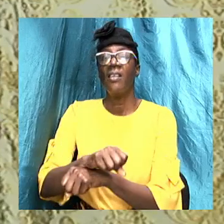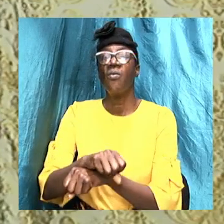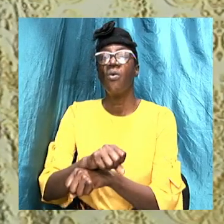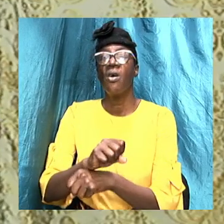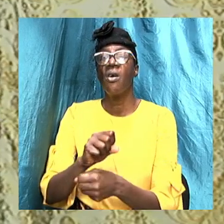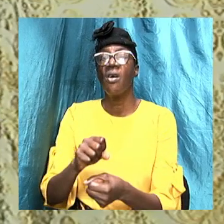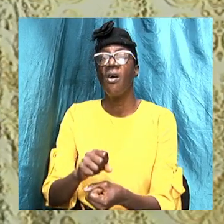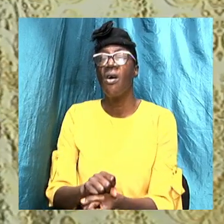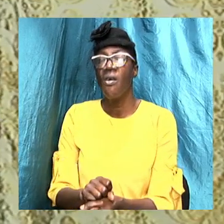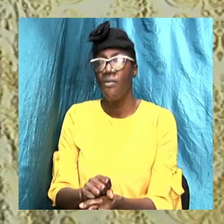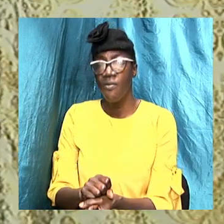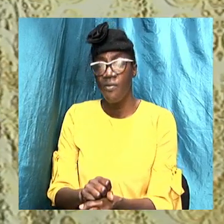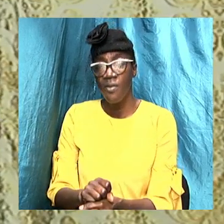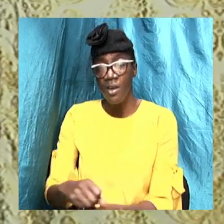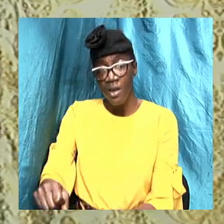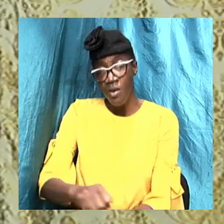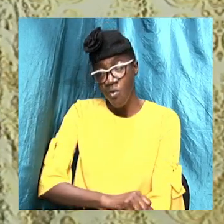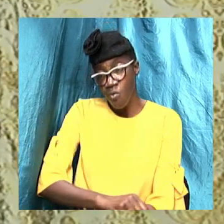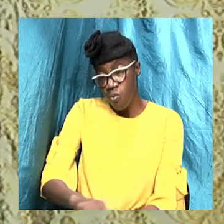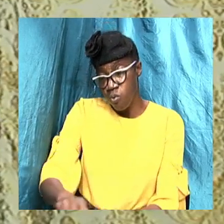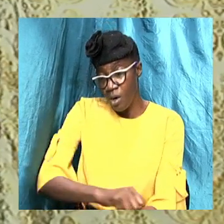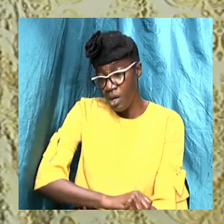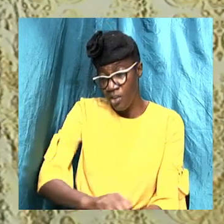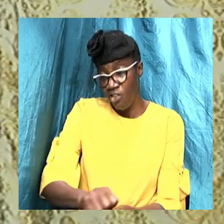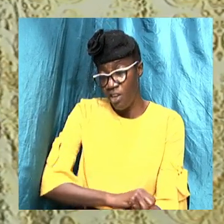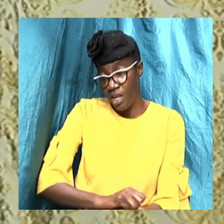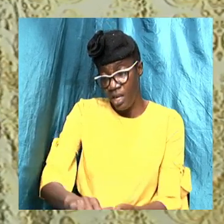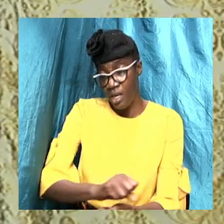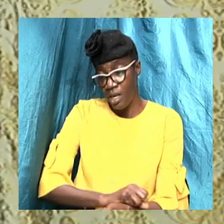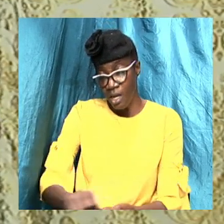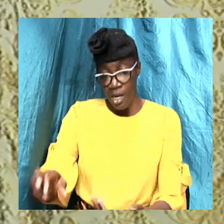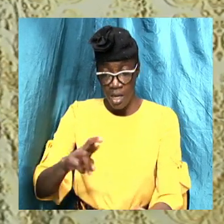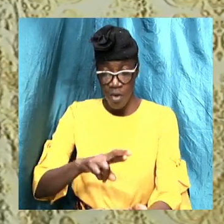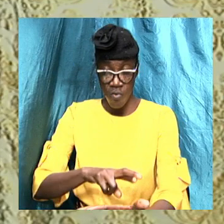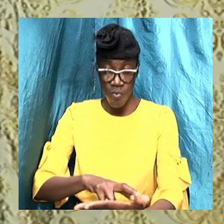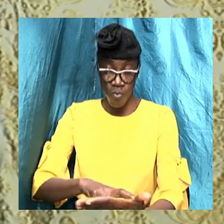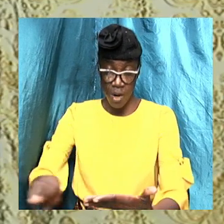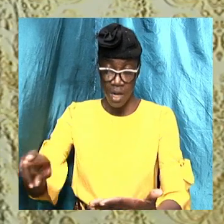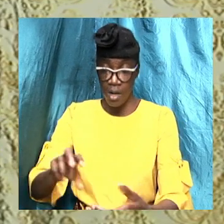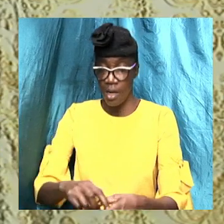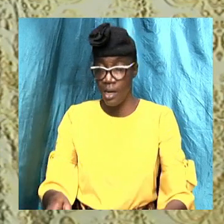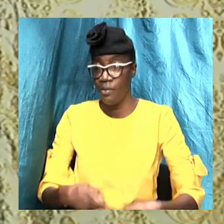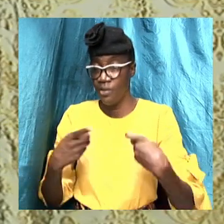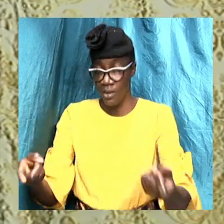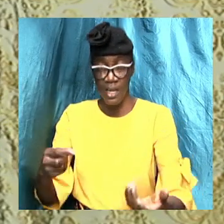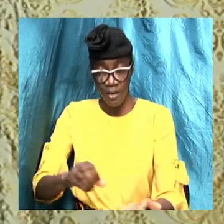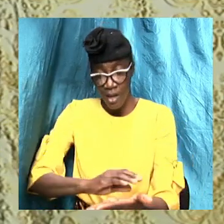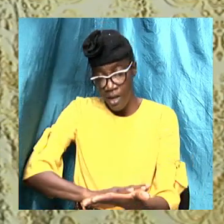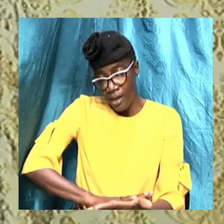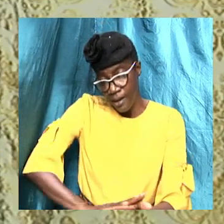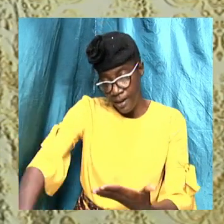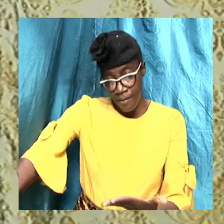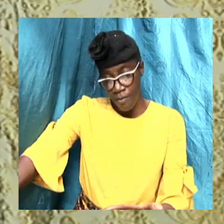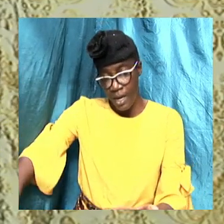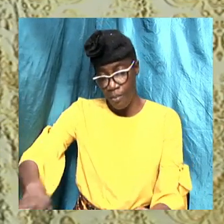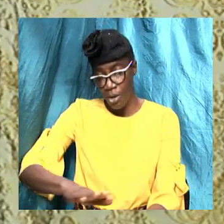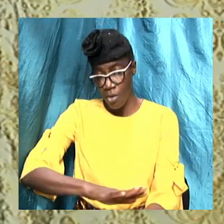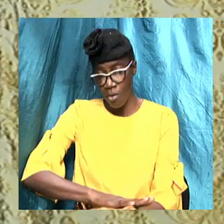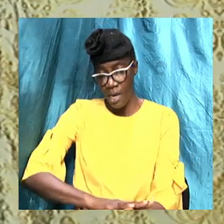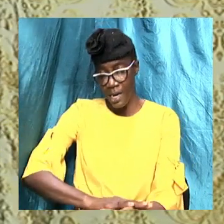remitting the records of our sins. The wiping out the cancellation